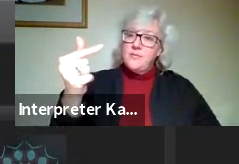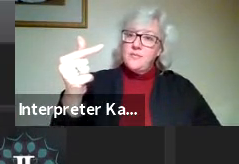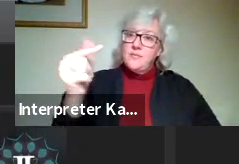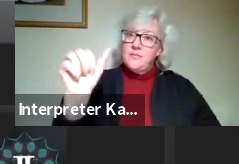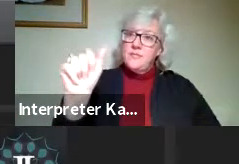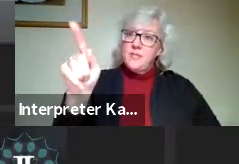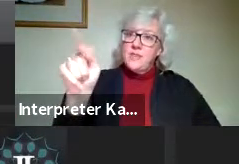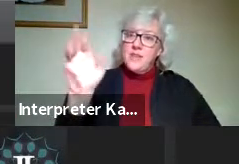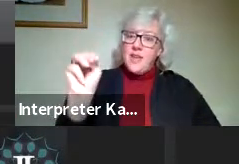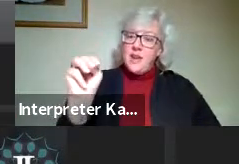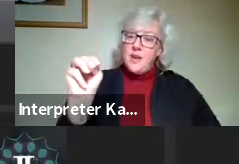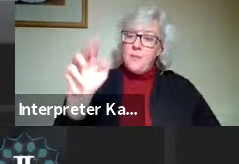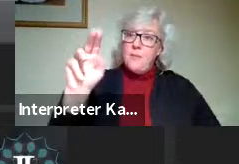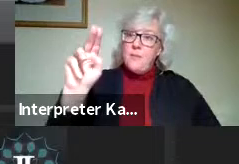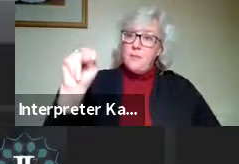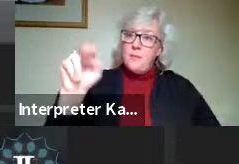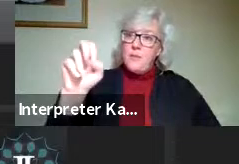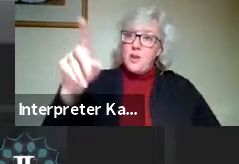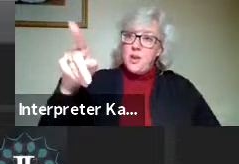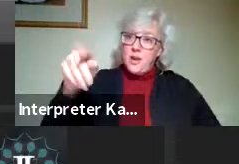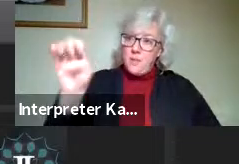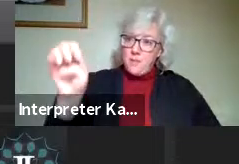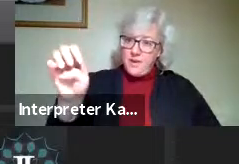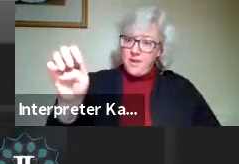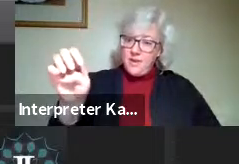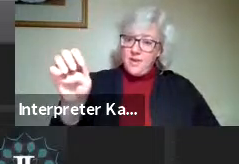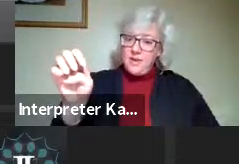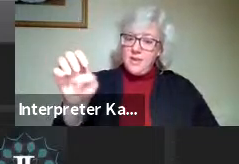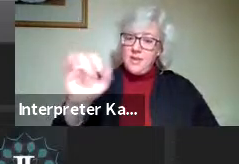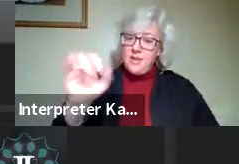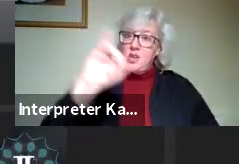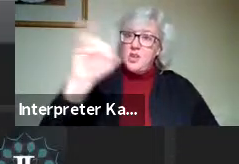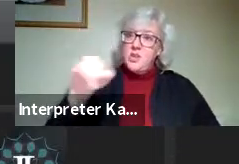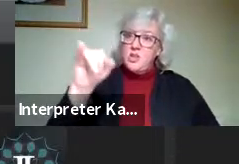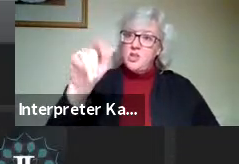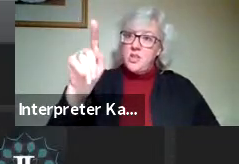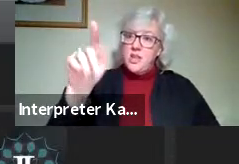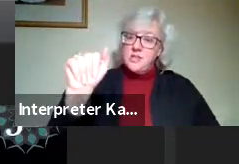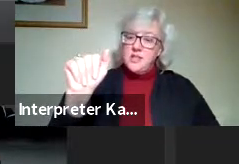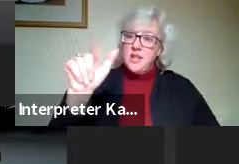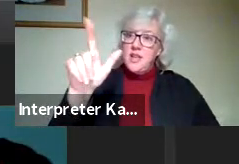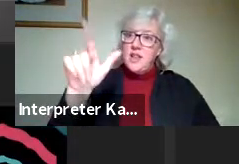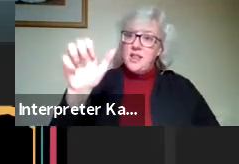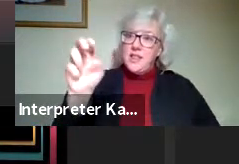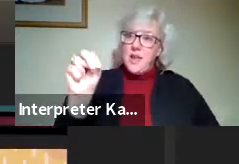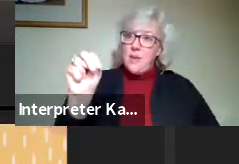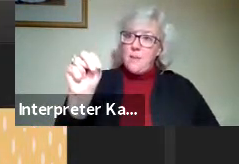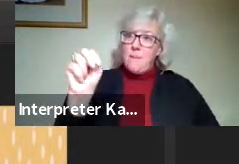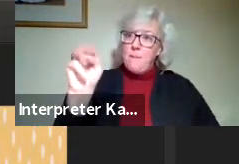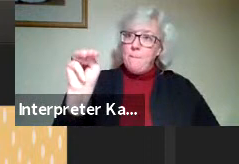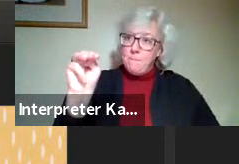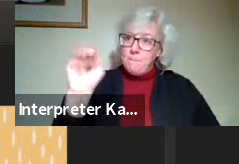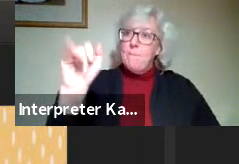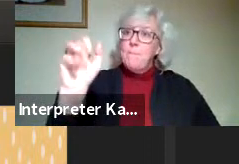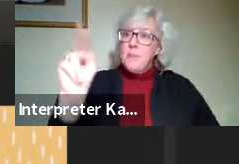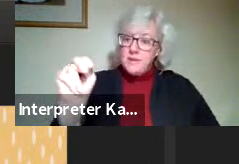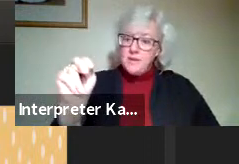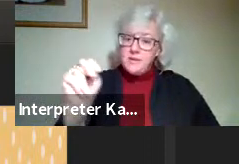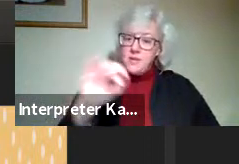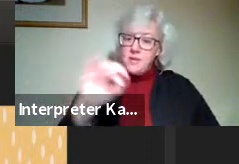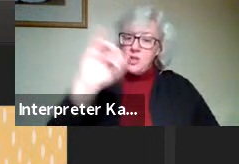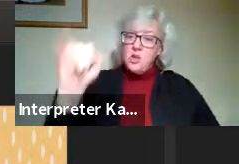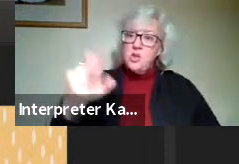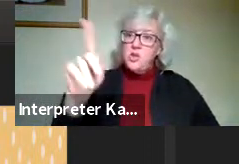Adam Noppe, Jessica Lambin, Jordan